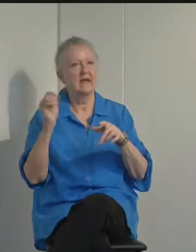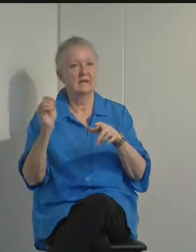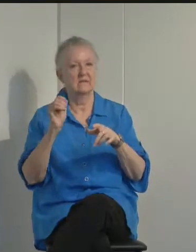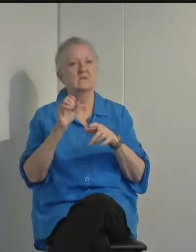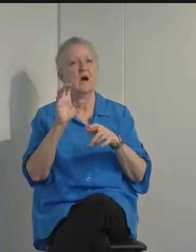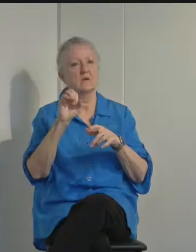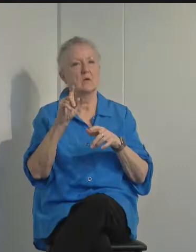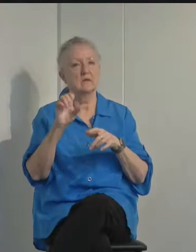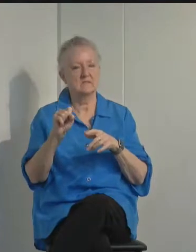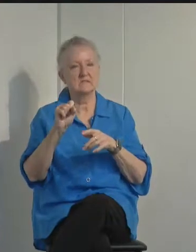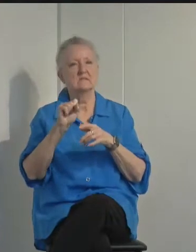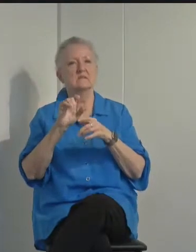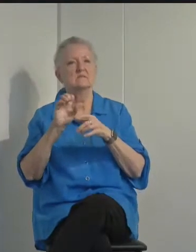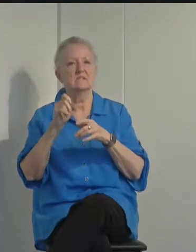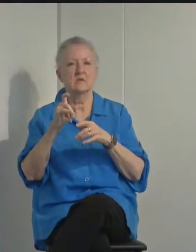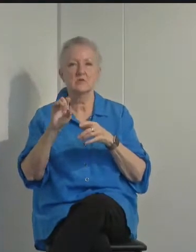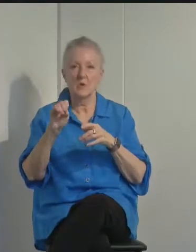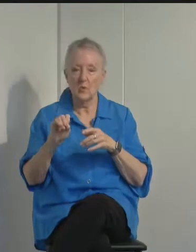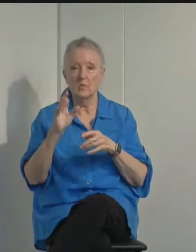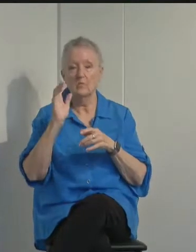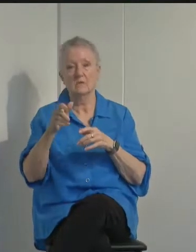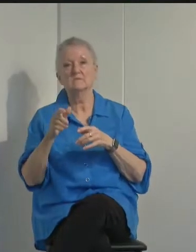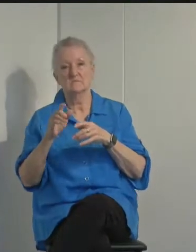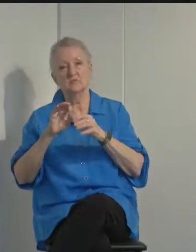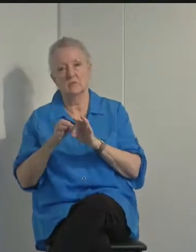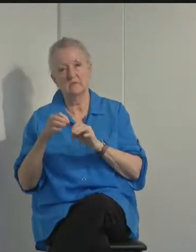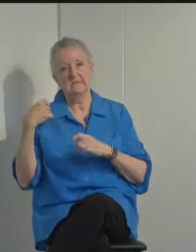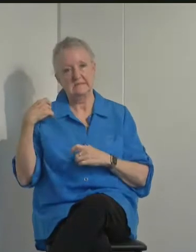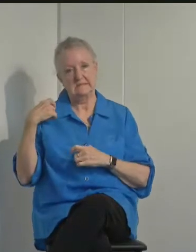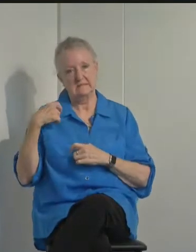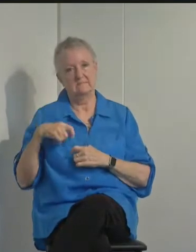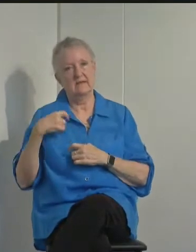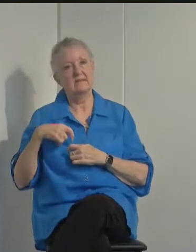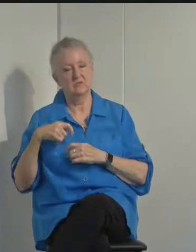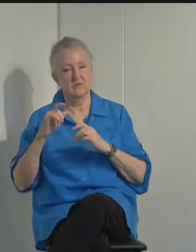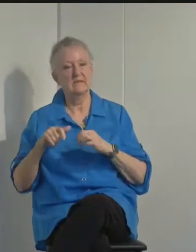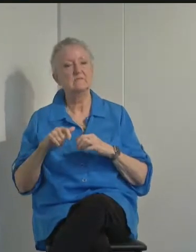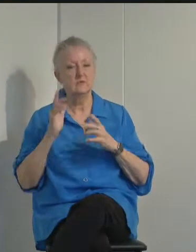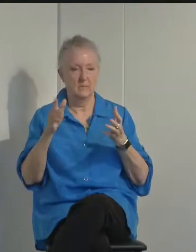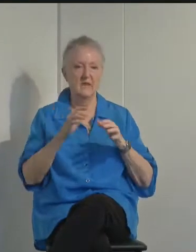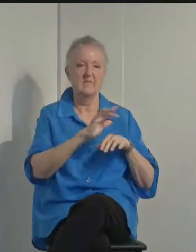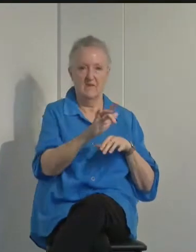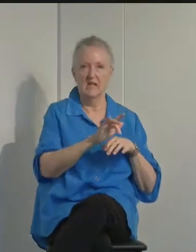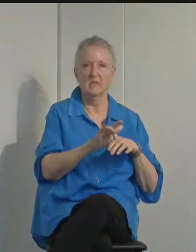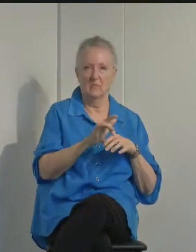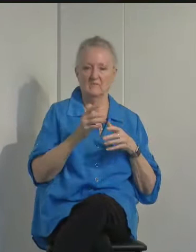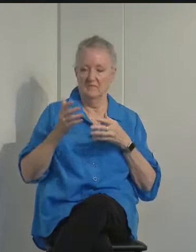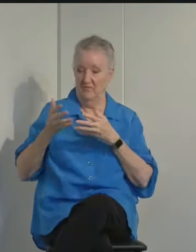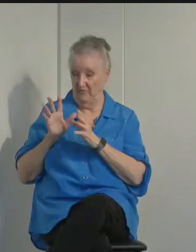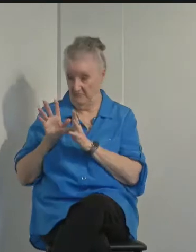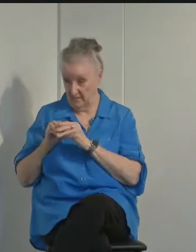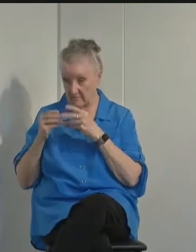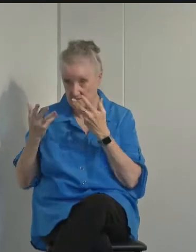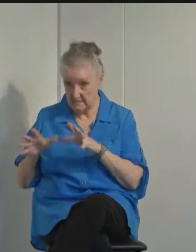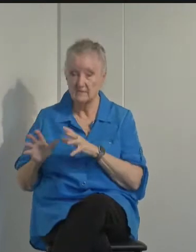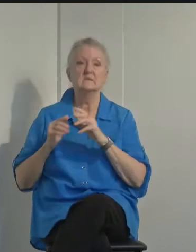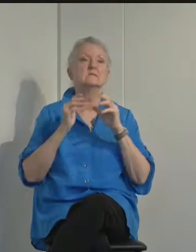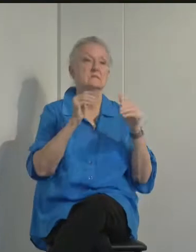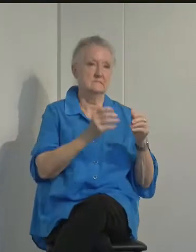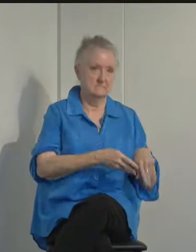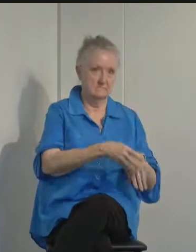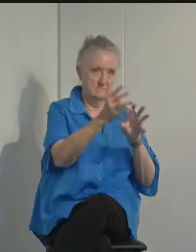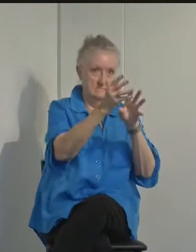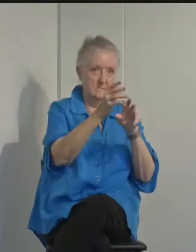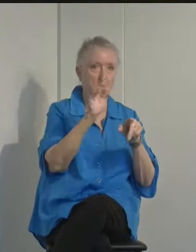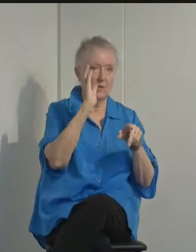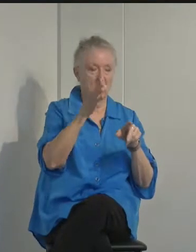in Spanish. His interpretation will be available on the county's website and YouTube page shortly after we conclude this press conference. The